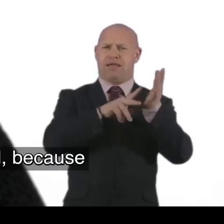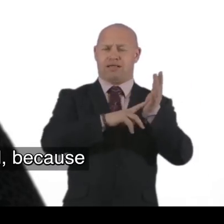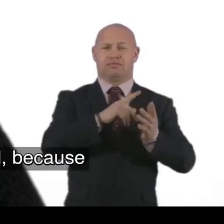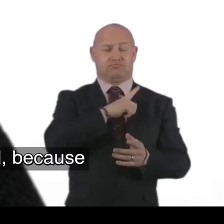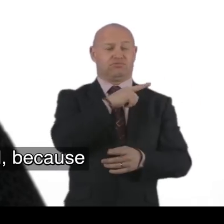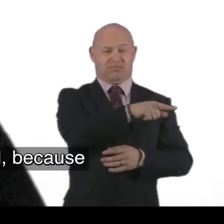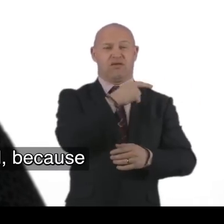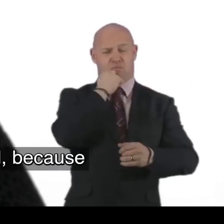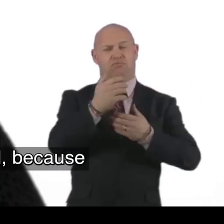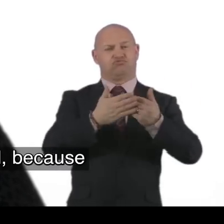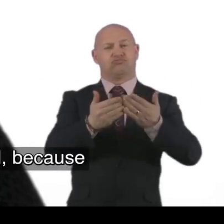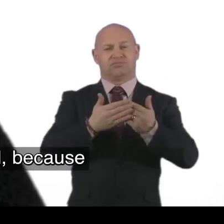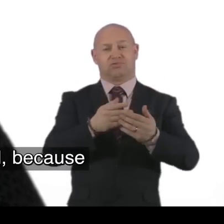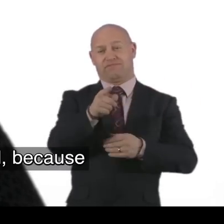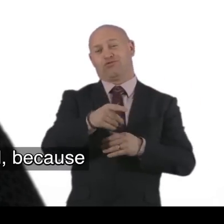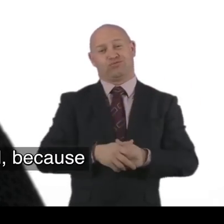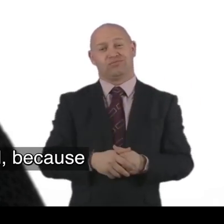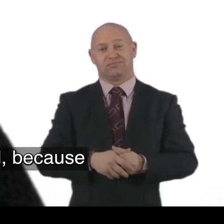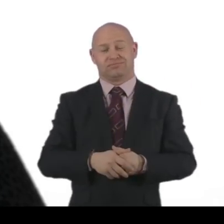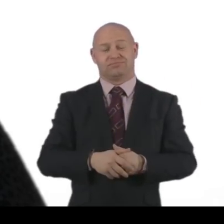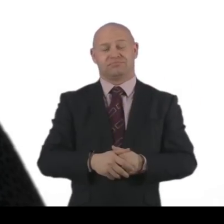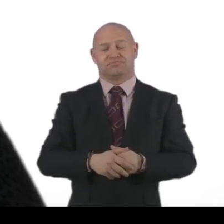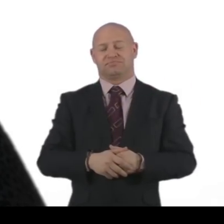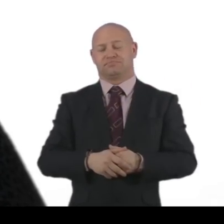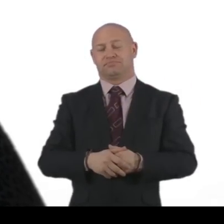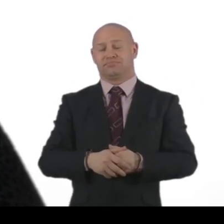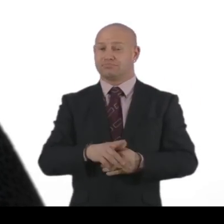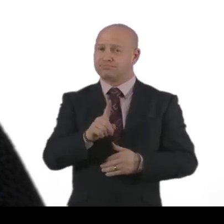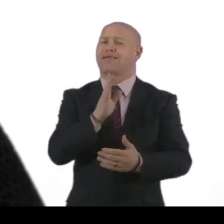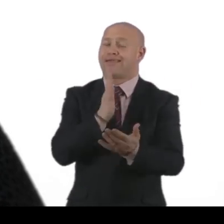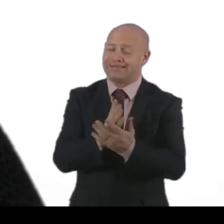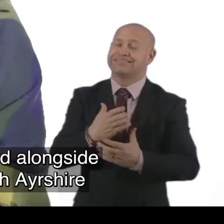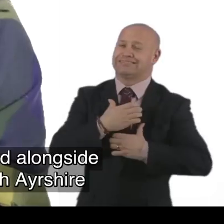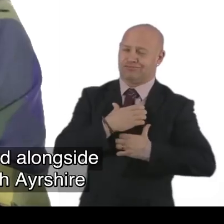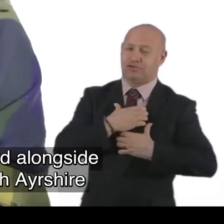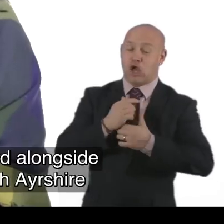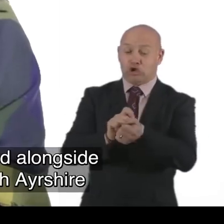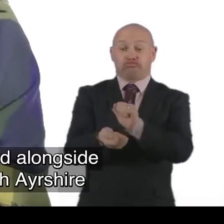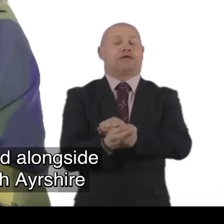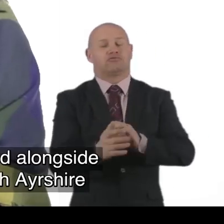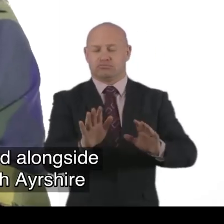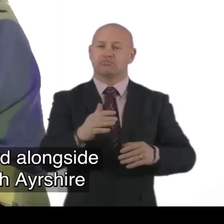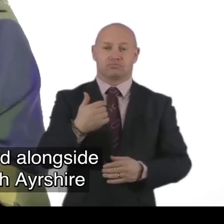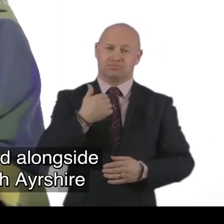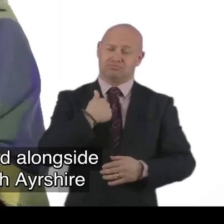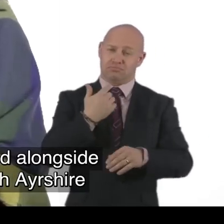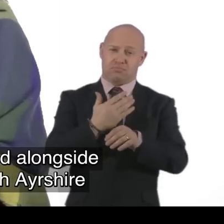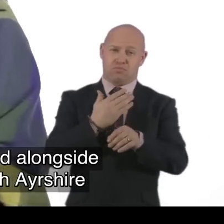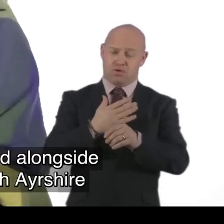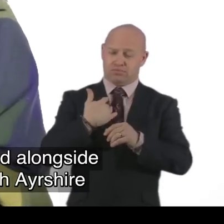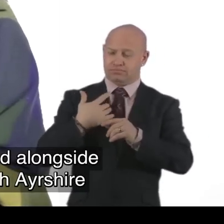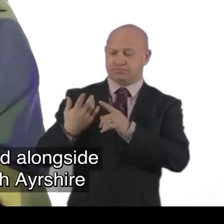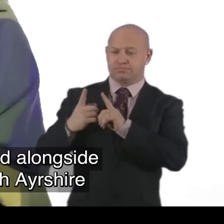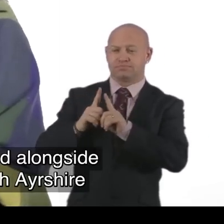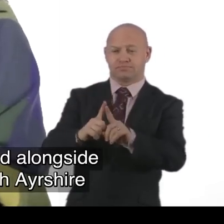Get in touch with ILN. Because. They'll see it through. For you. If you're beginning to end. It's quite scary. Changes. As I say.